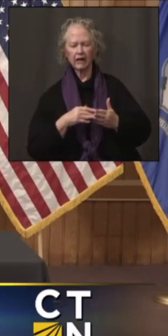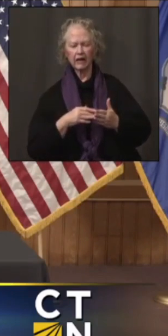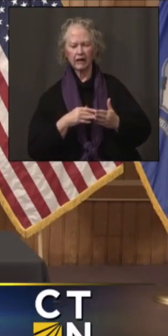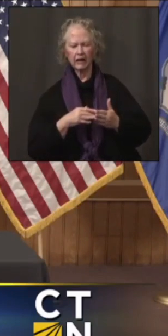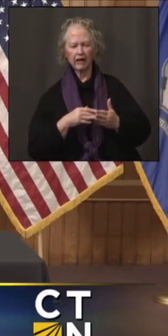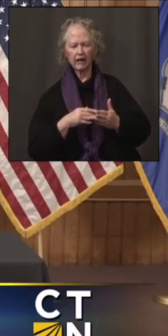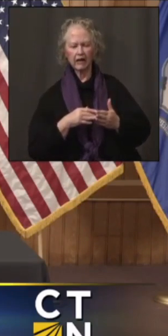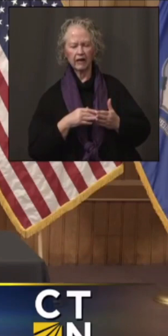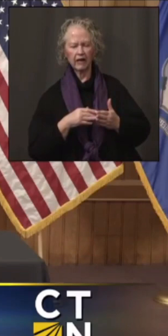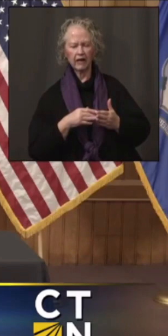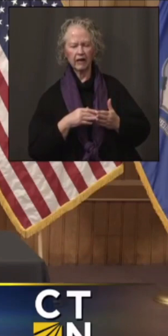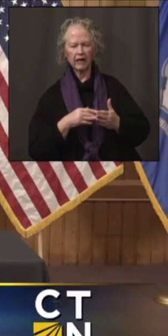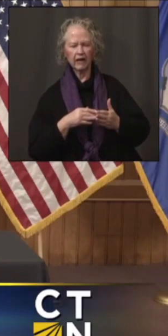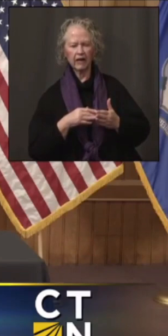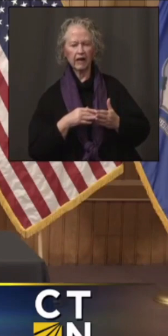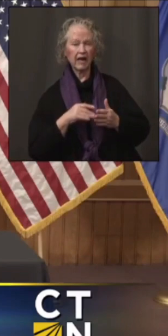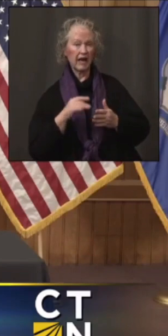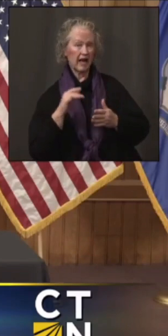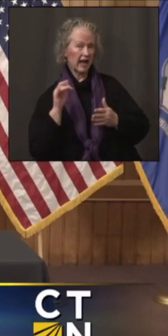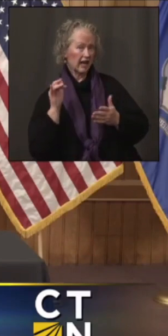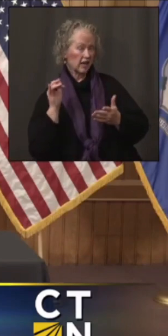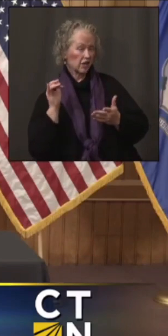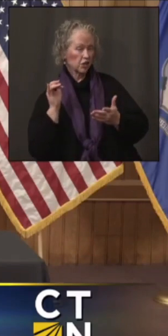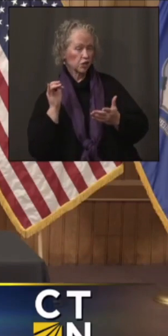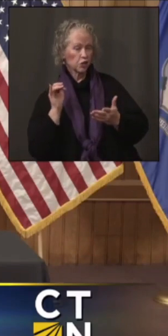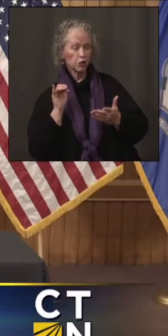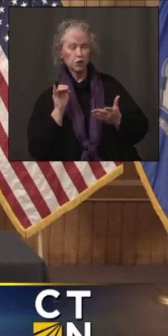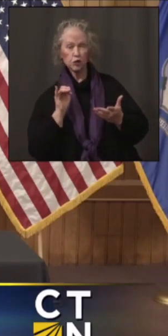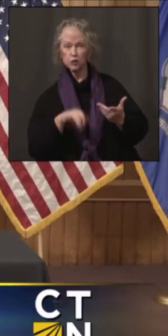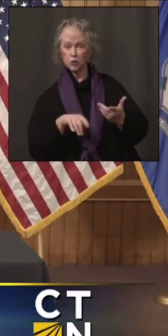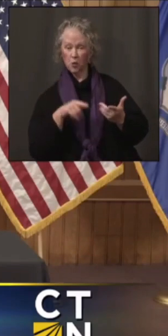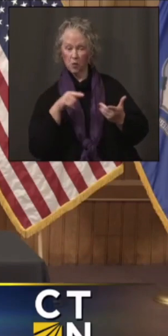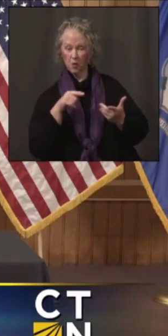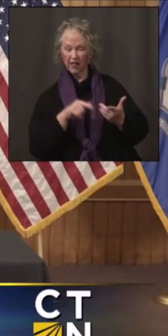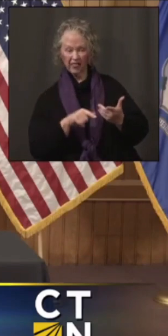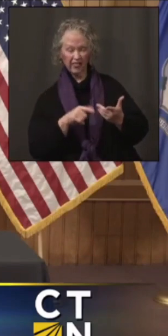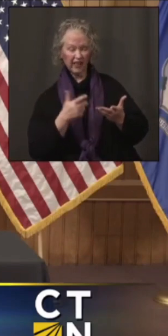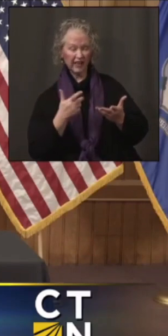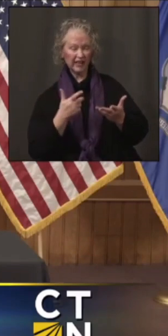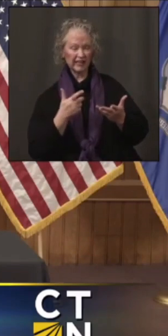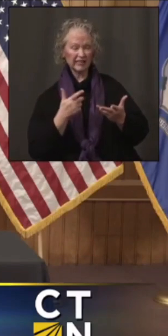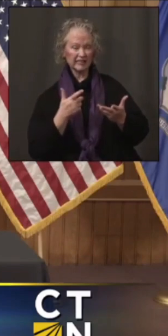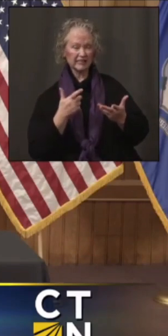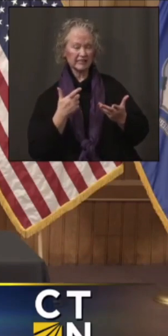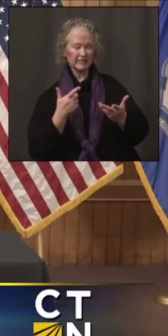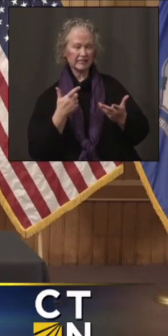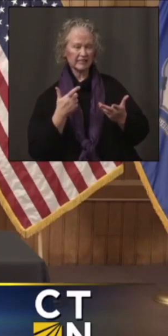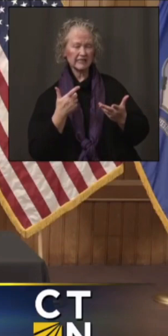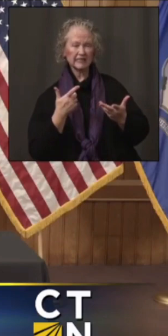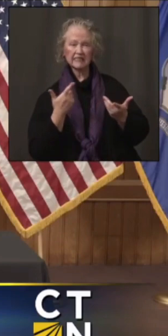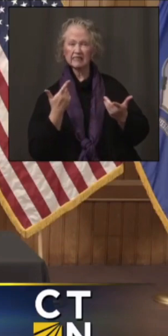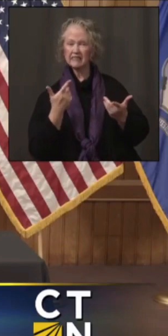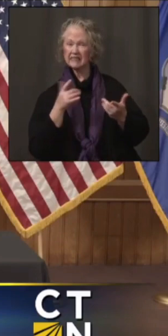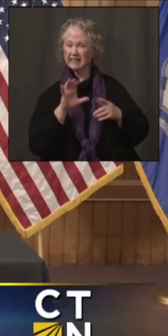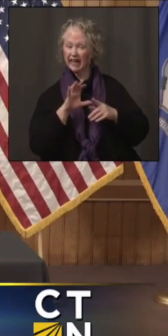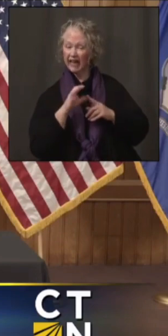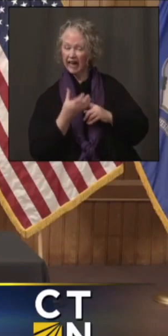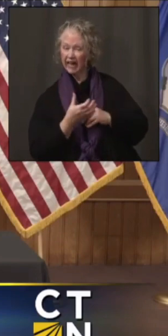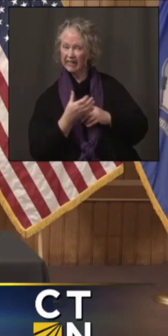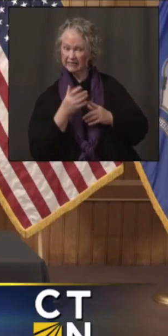are these cases going to be monitored any differently, maybe put into a different category? Deirdre, do you know that?